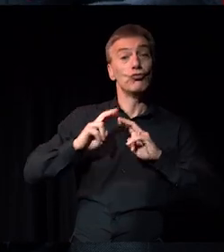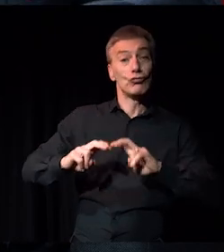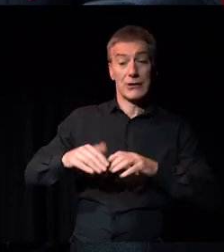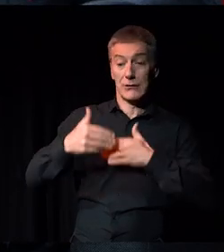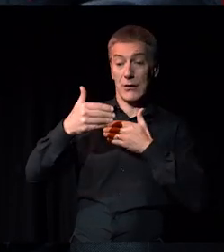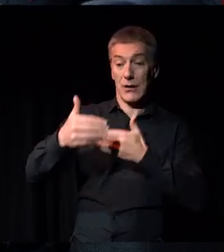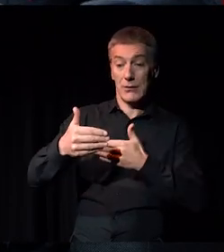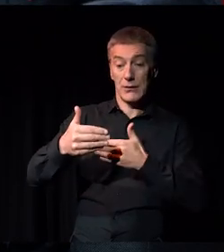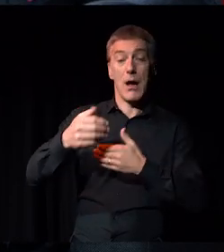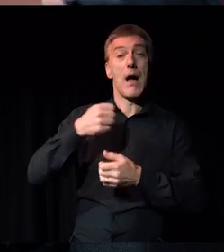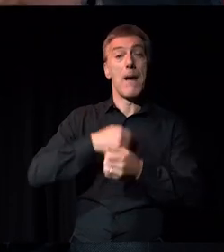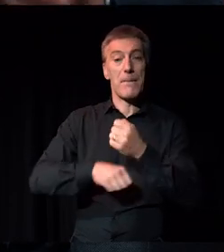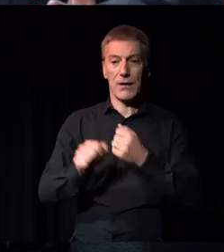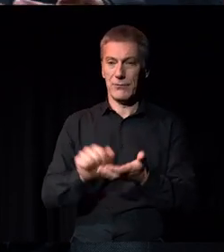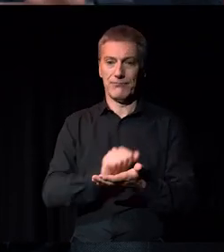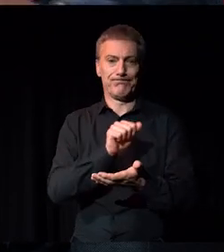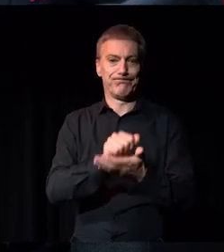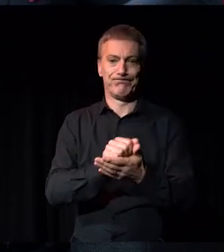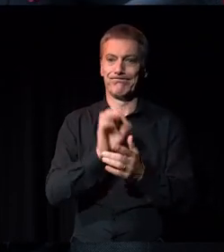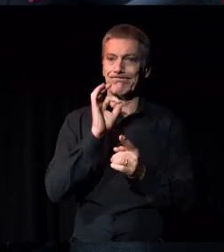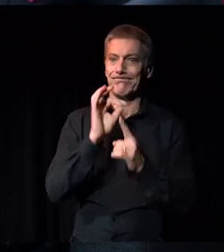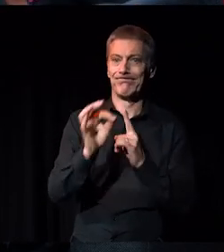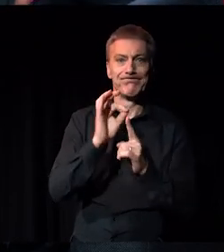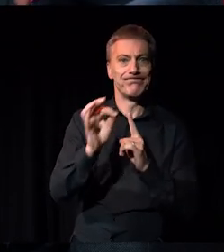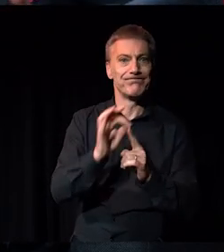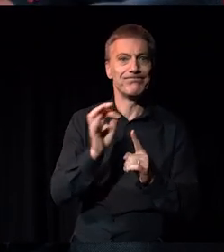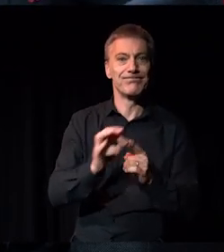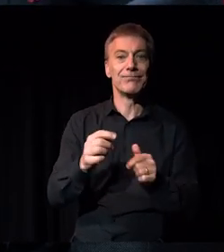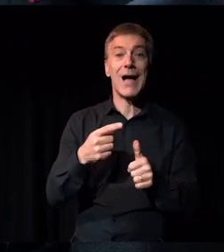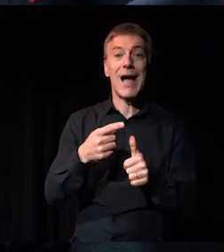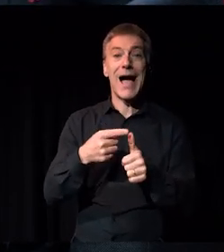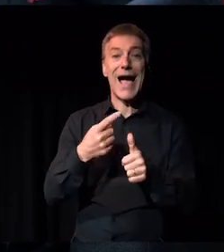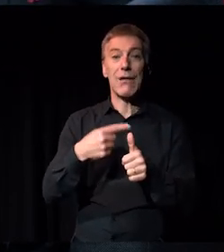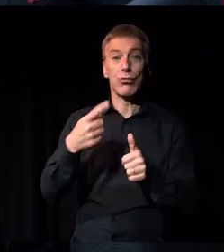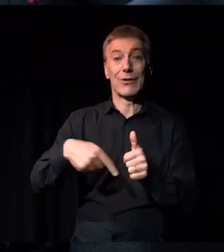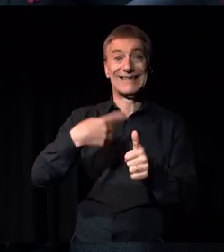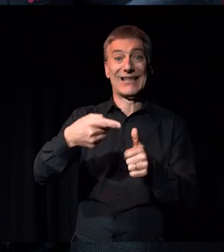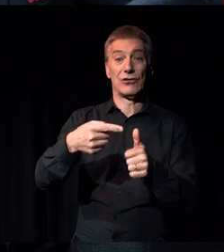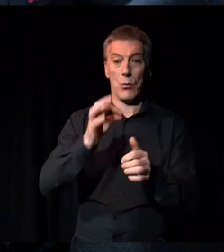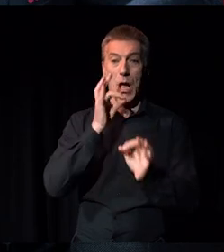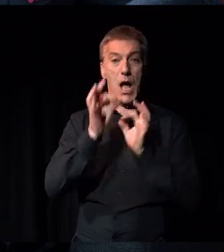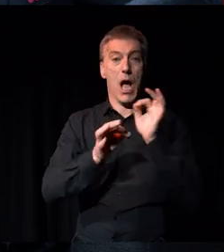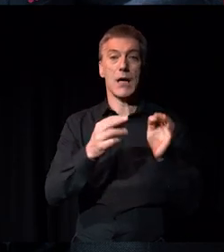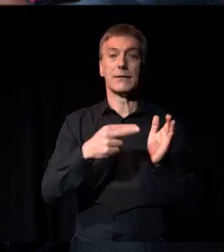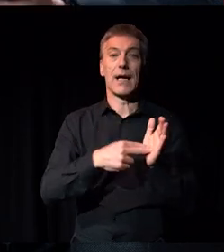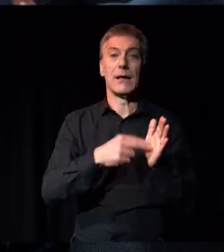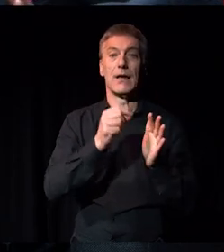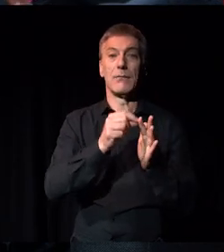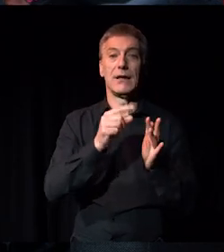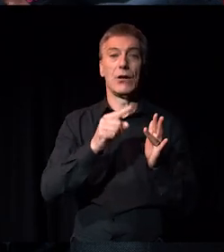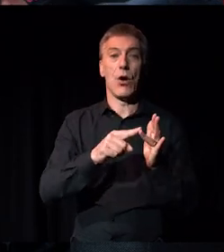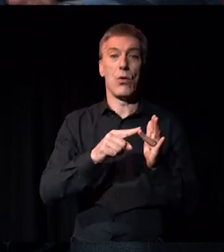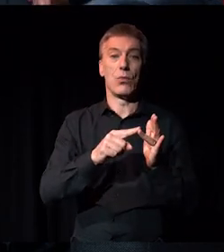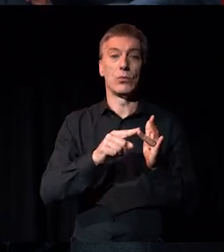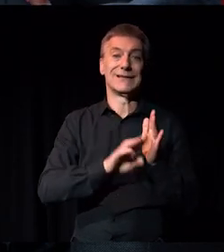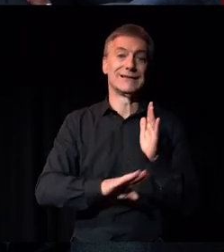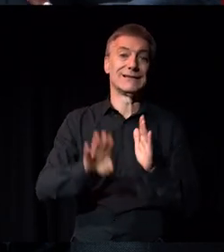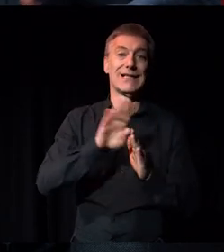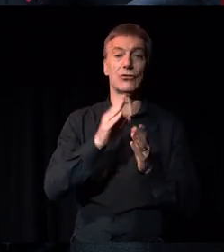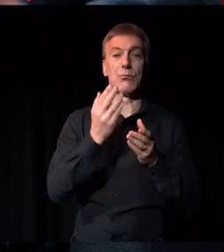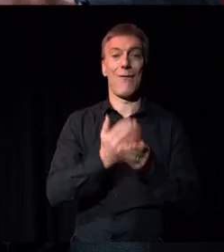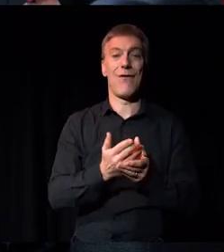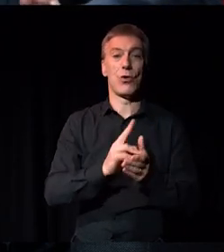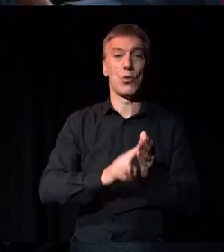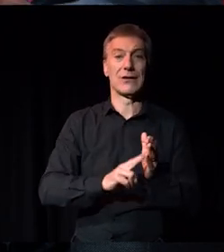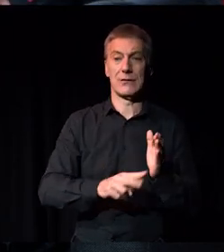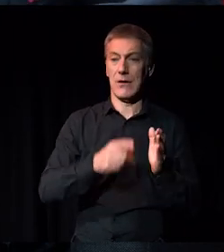into data capture. So from April next year, we're going to be asking our national portfolio organisations to provide data for the